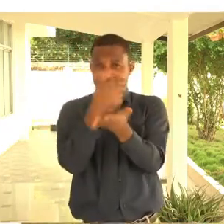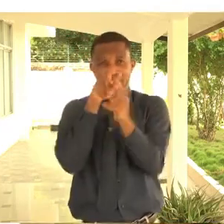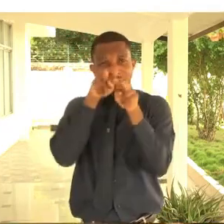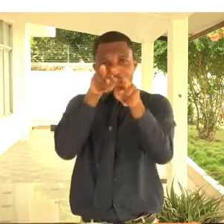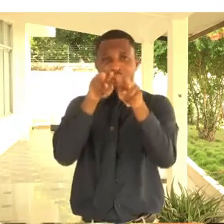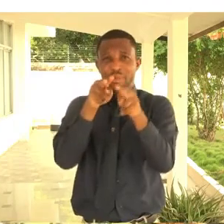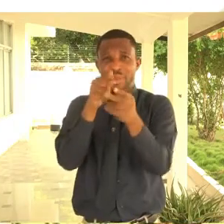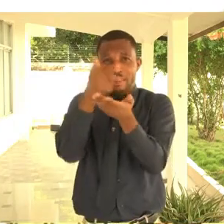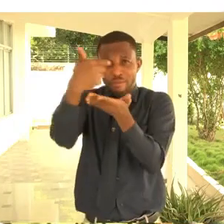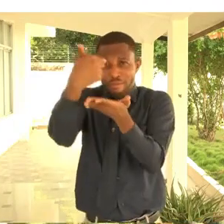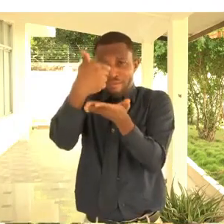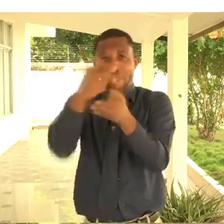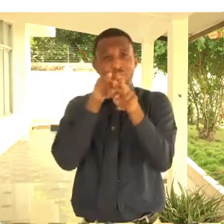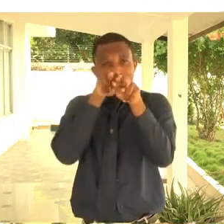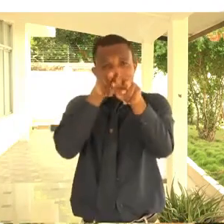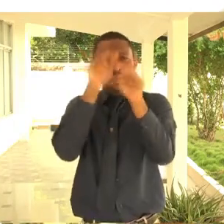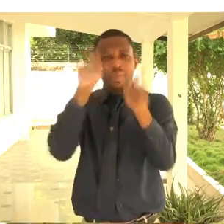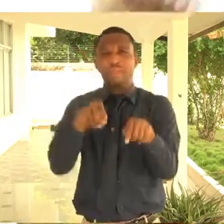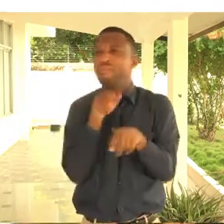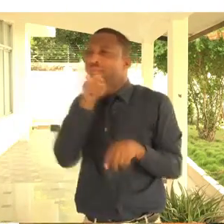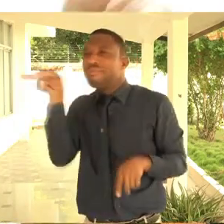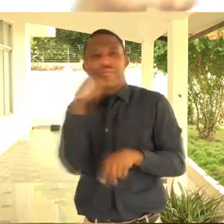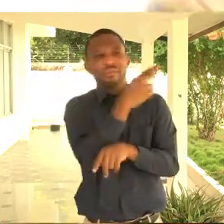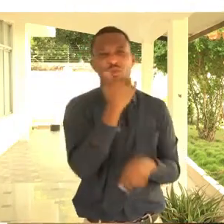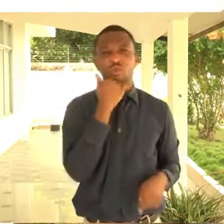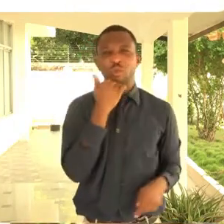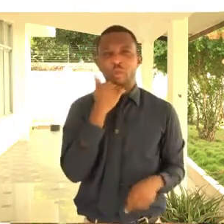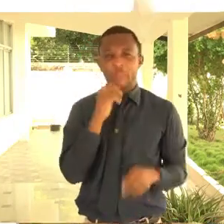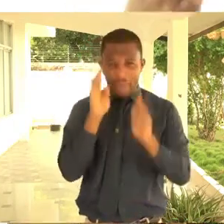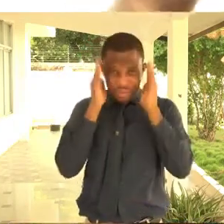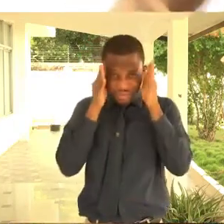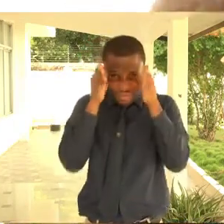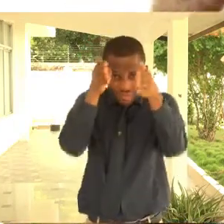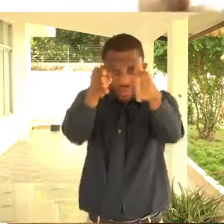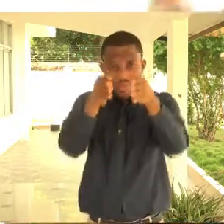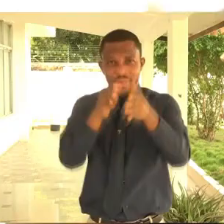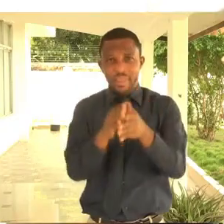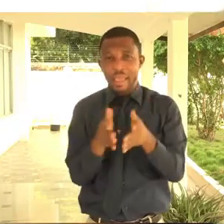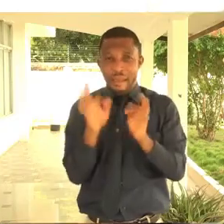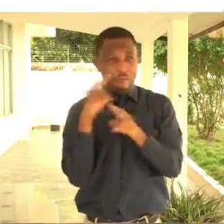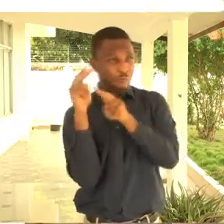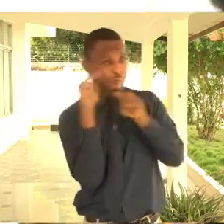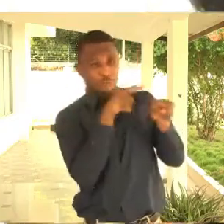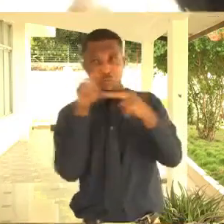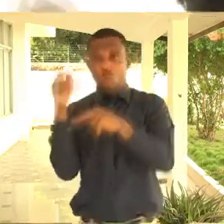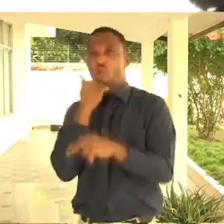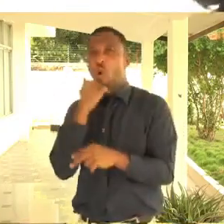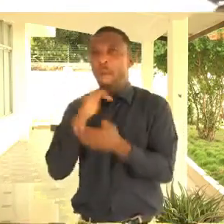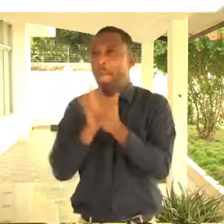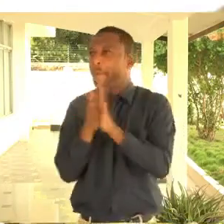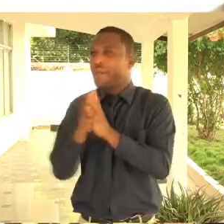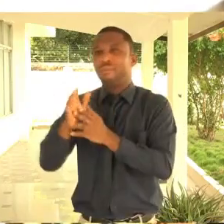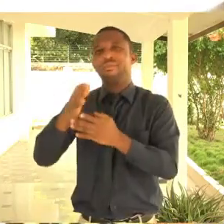signing, you can look anywhere. You can look around. But I didn't know that when you are signing until you have to look straight into the camera so you don't get